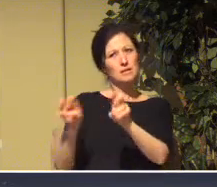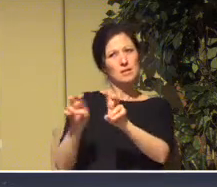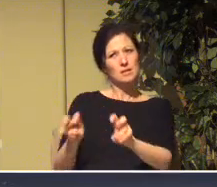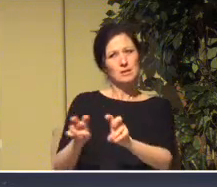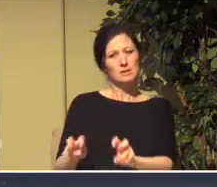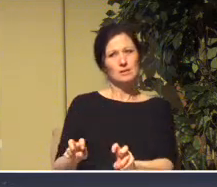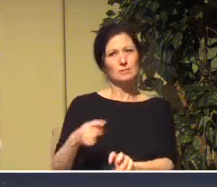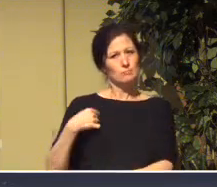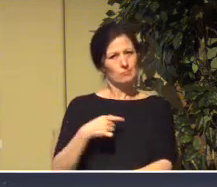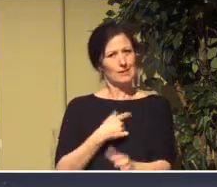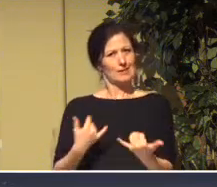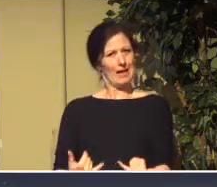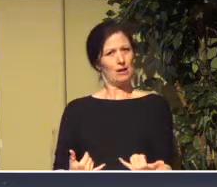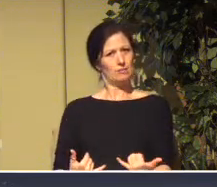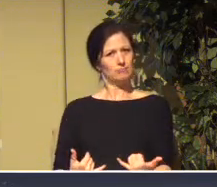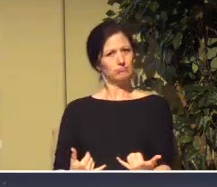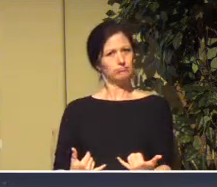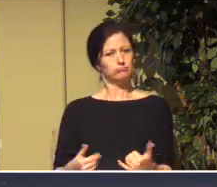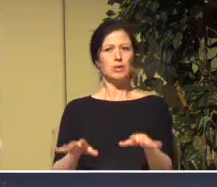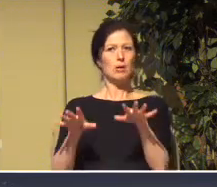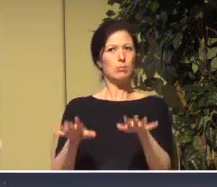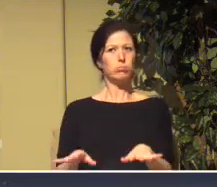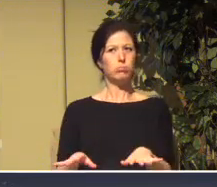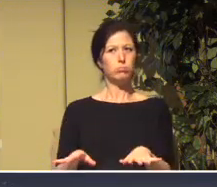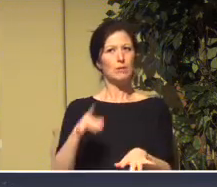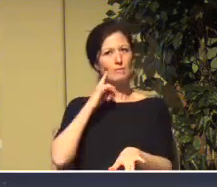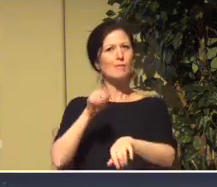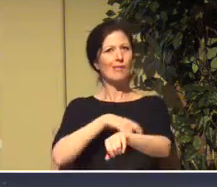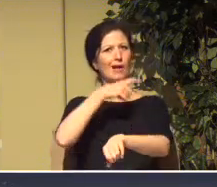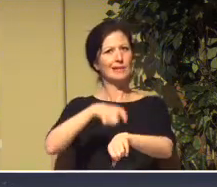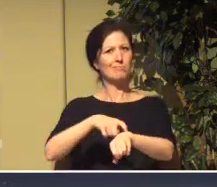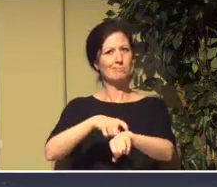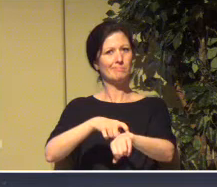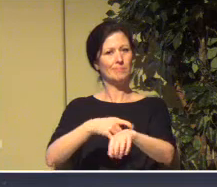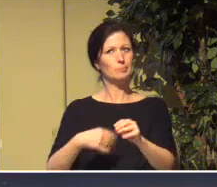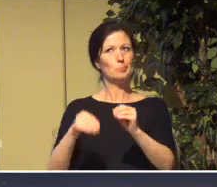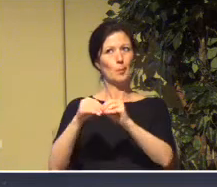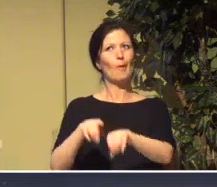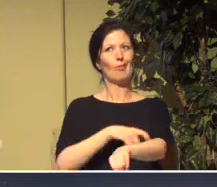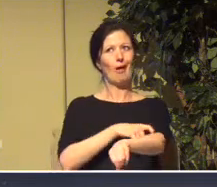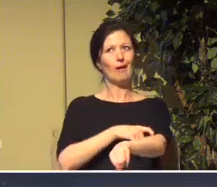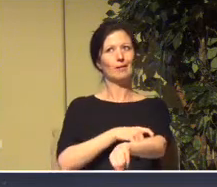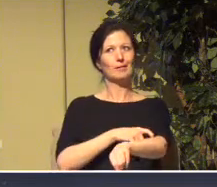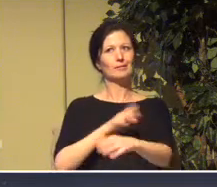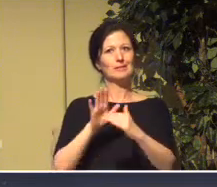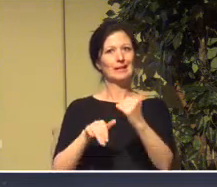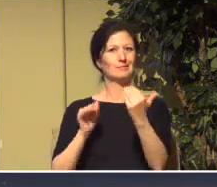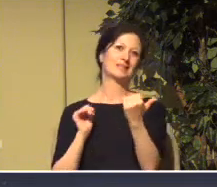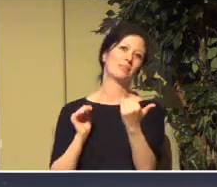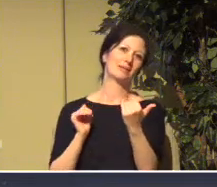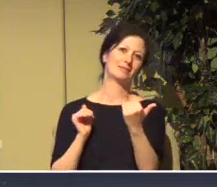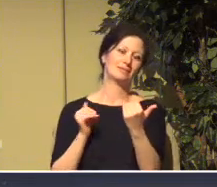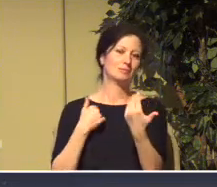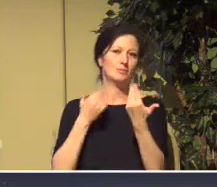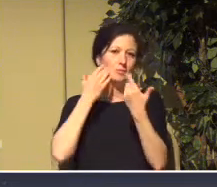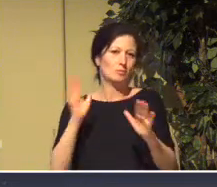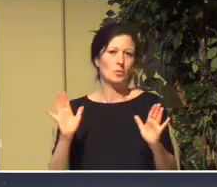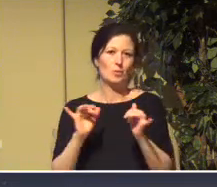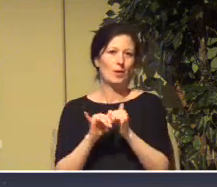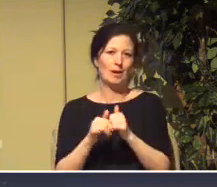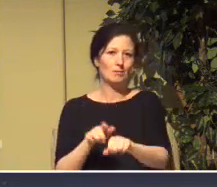for a long haul here. This is going to be a bit longer than we might think. We don't know how long. Who knows?